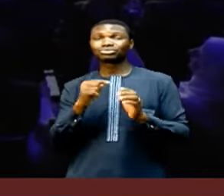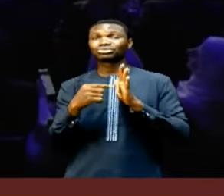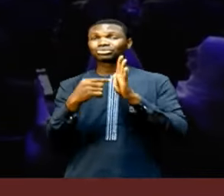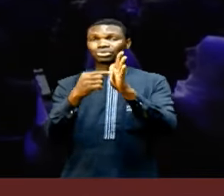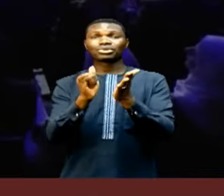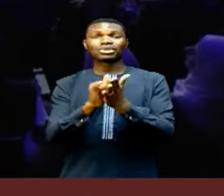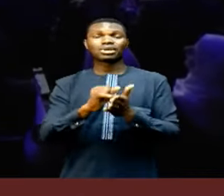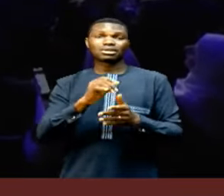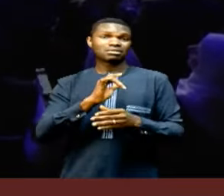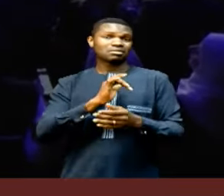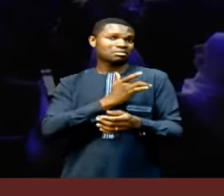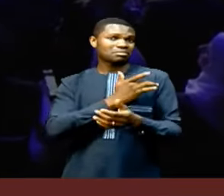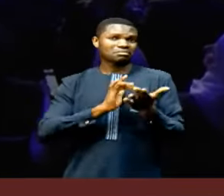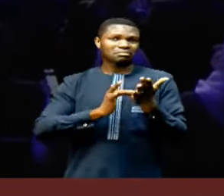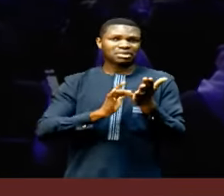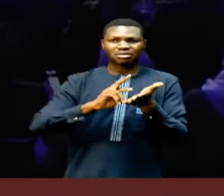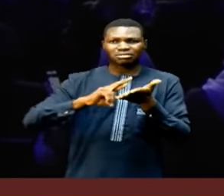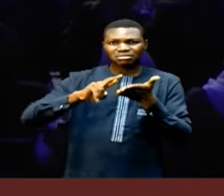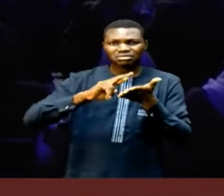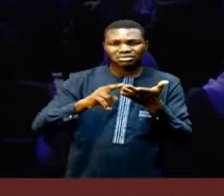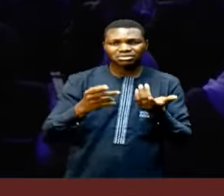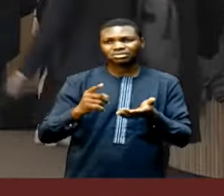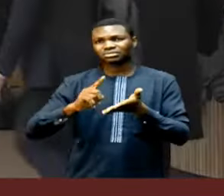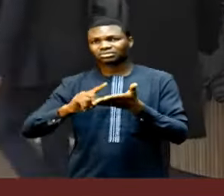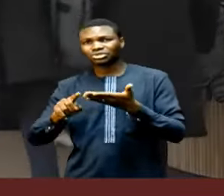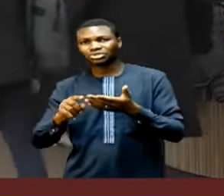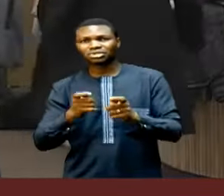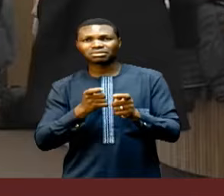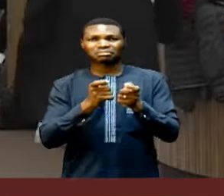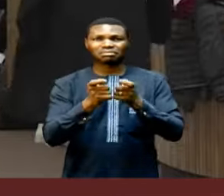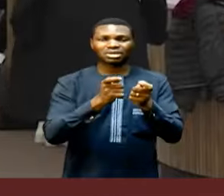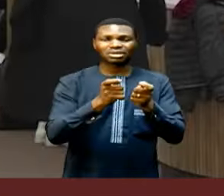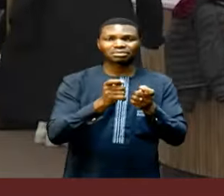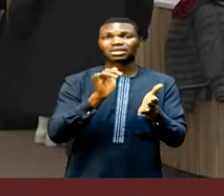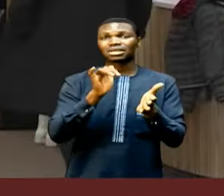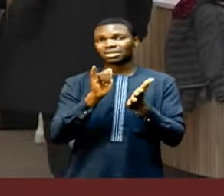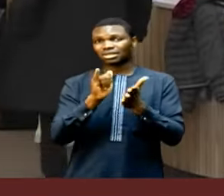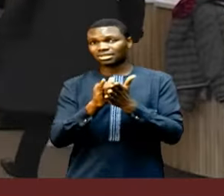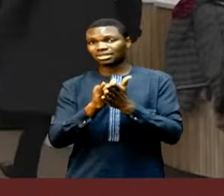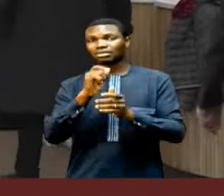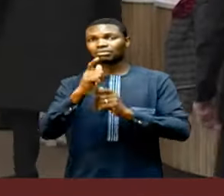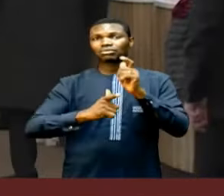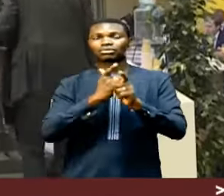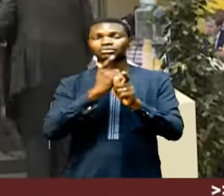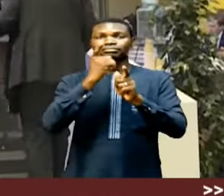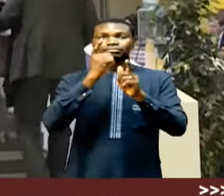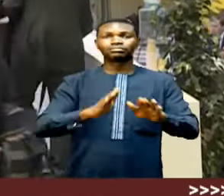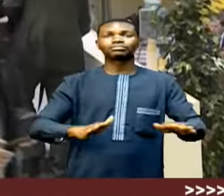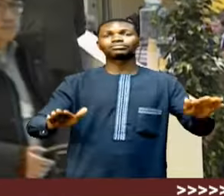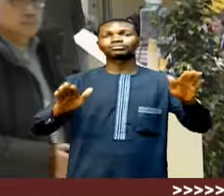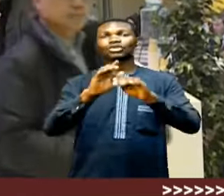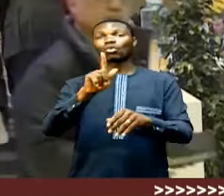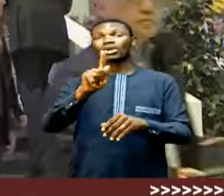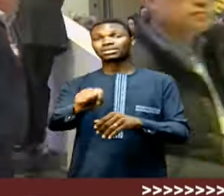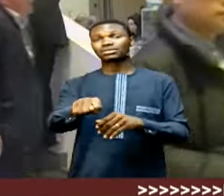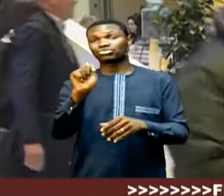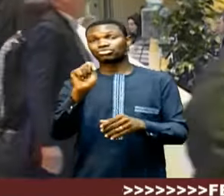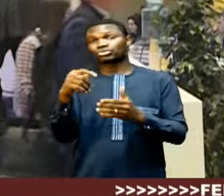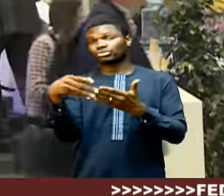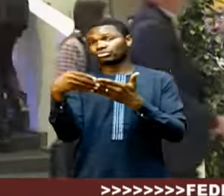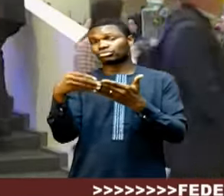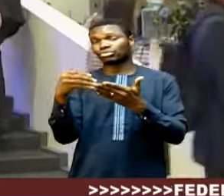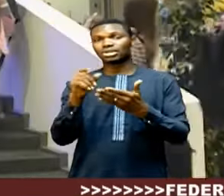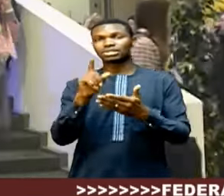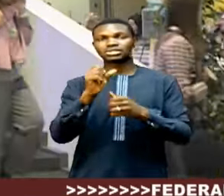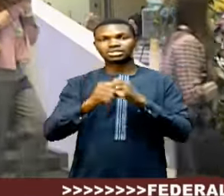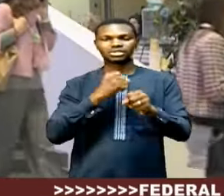research, diagnosis and treatment. Closing this gap will boost the global economy by $1 trillion annually by 2040.